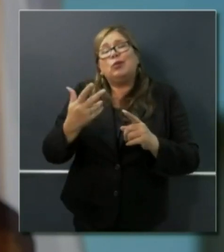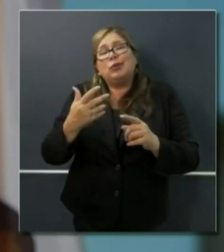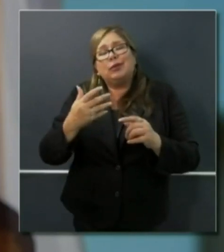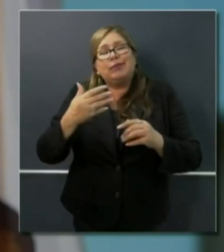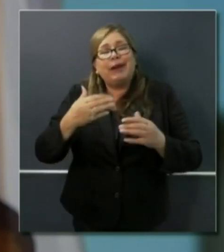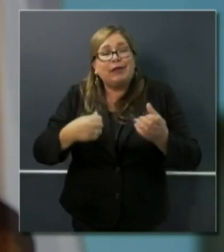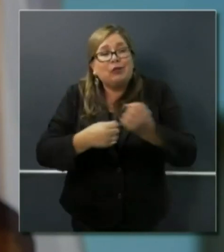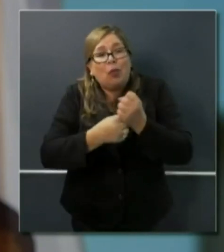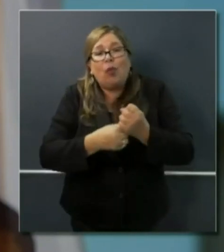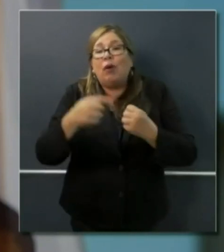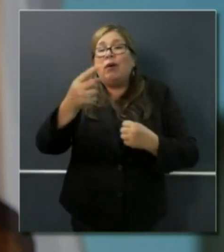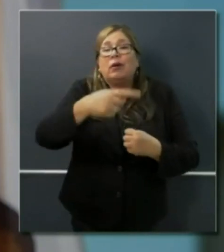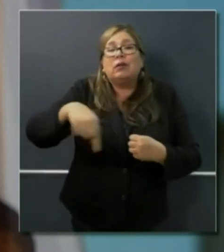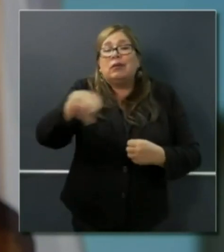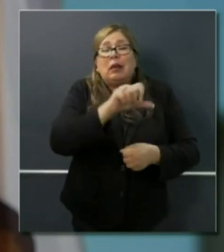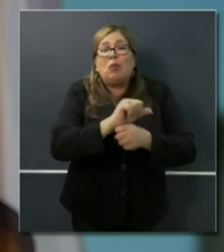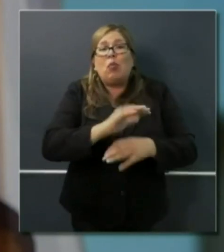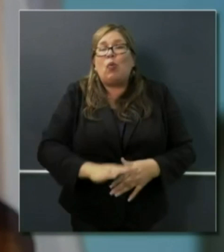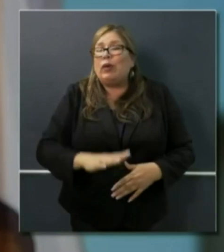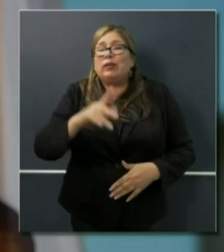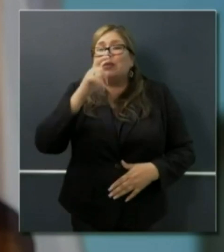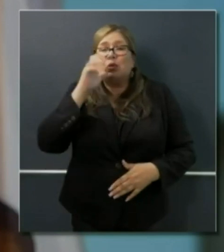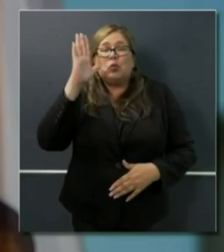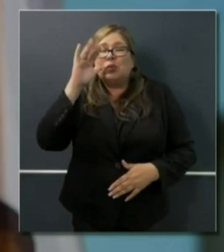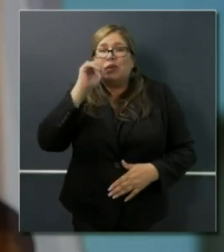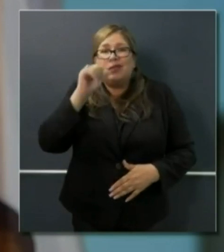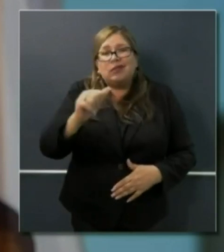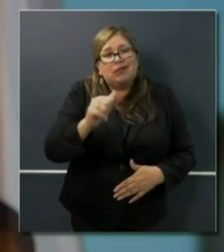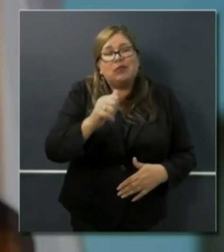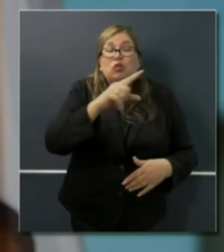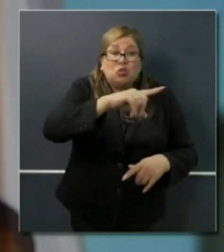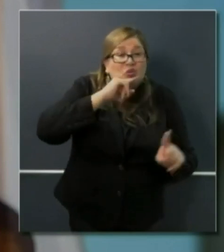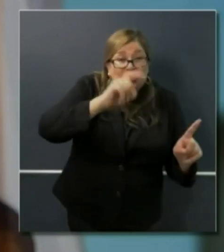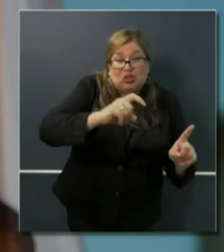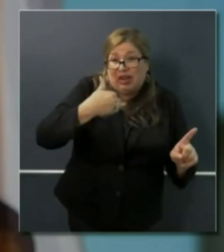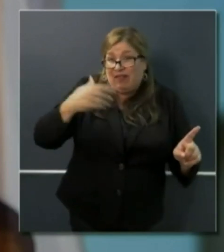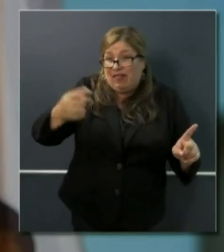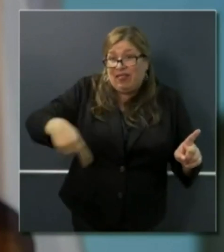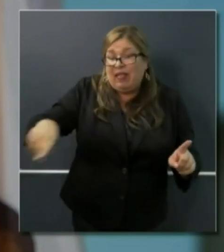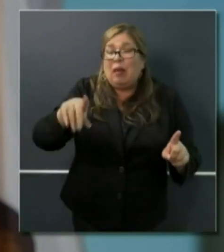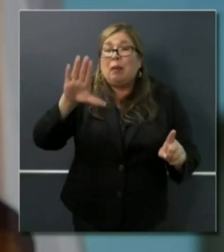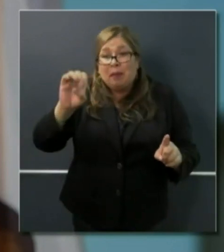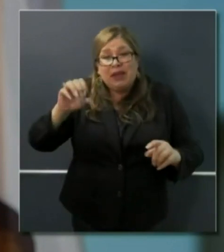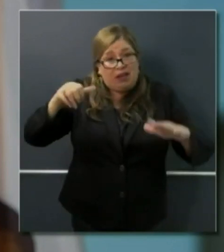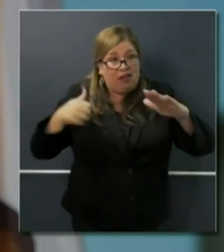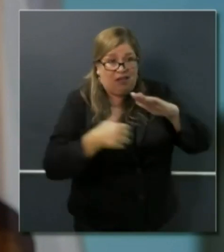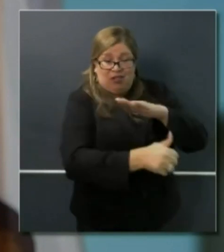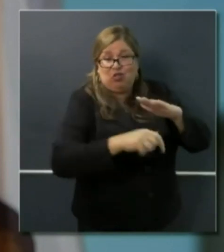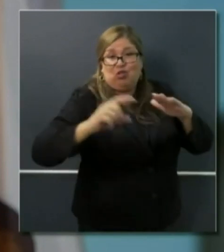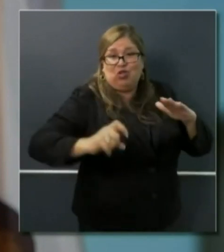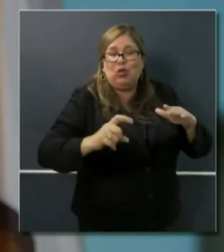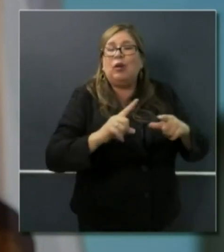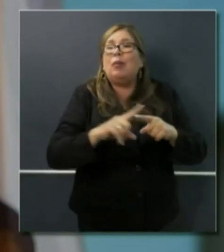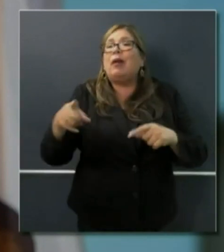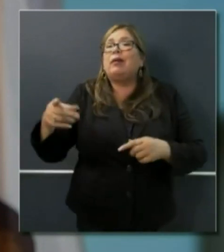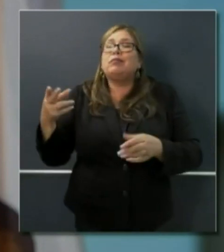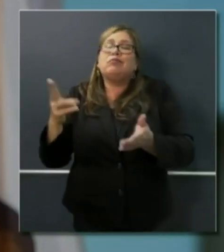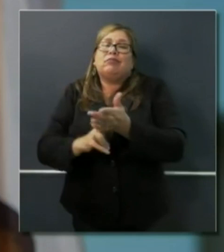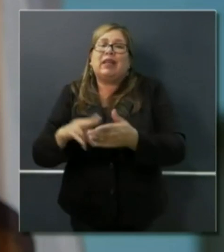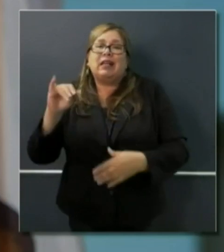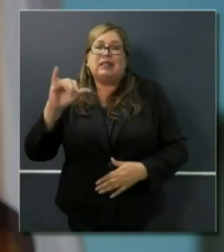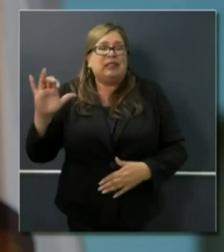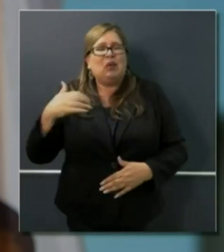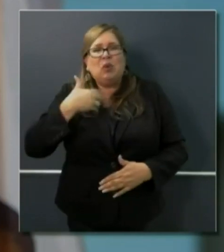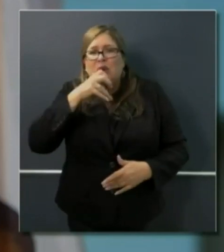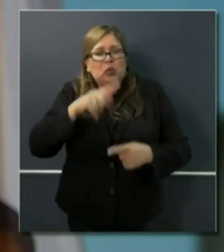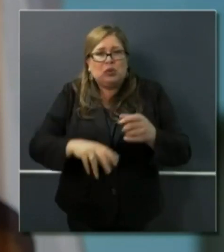California. They must provide that wage data for the state of California. If we were in receipt of that data, we would use the traditional lines of